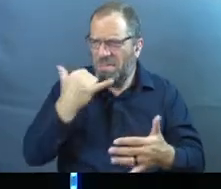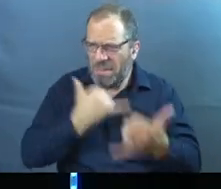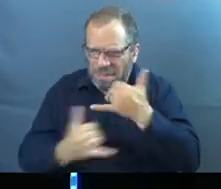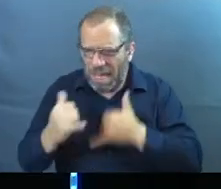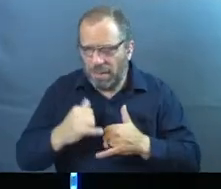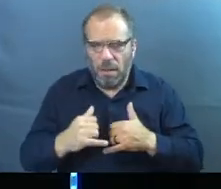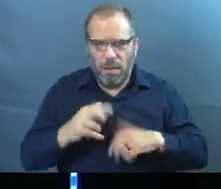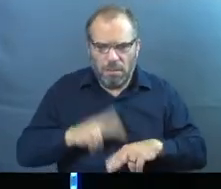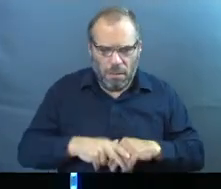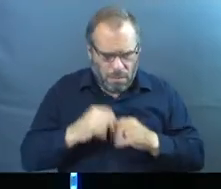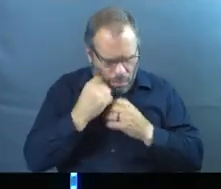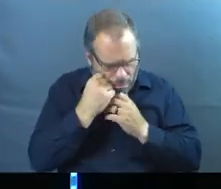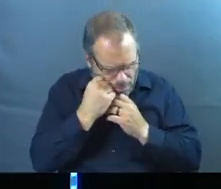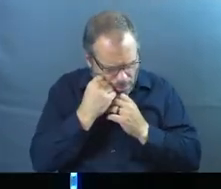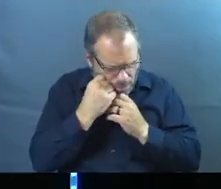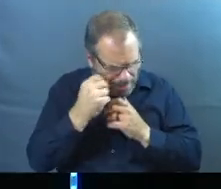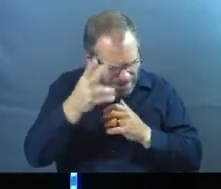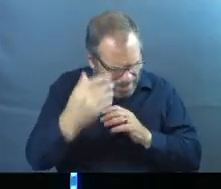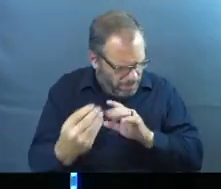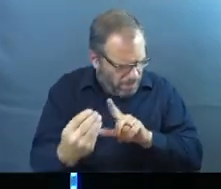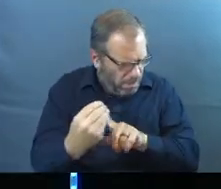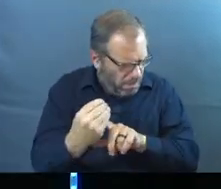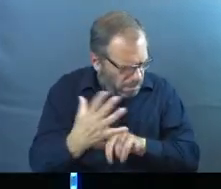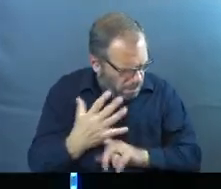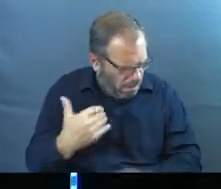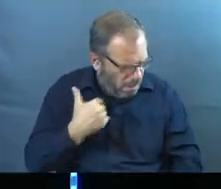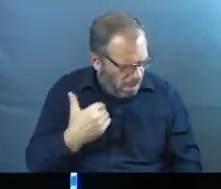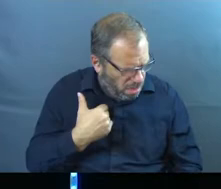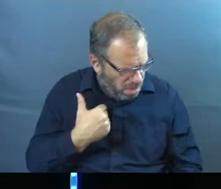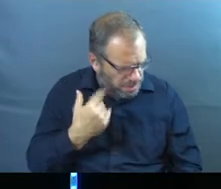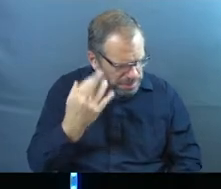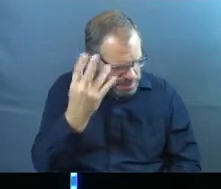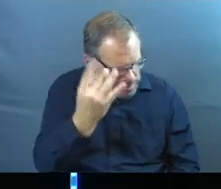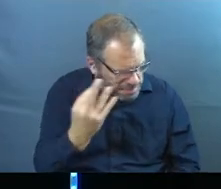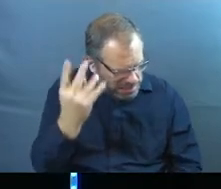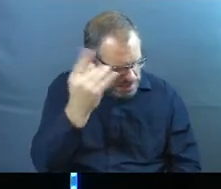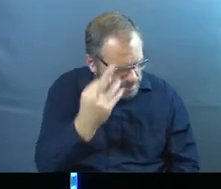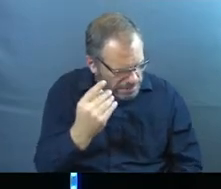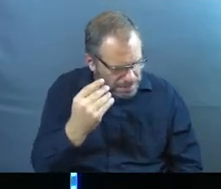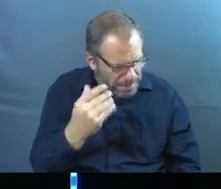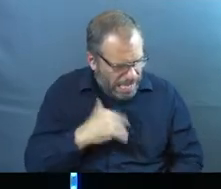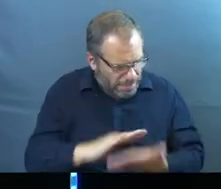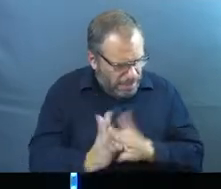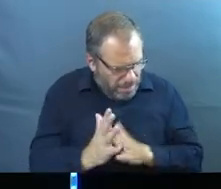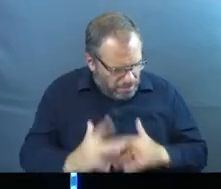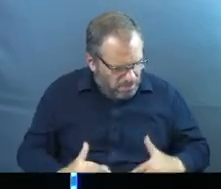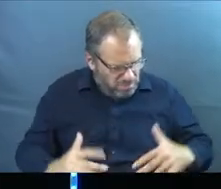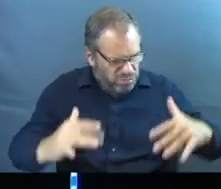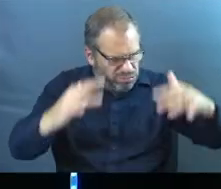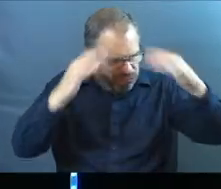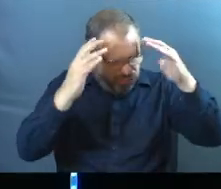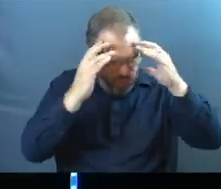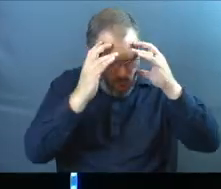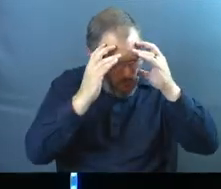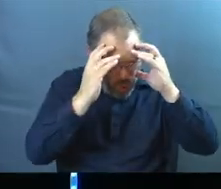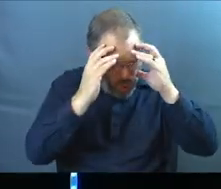let the thoughts of myself, let the enemy put thoughts in my mind that I let spin around for too long and they begin to outweigh and overpower